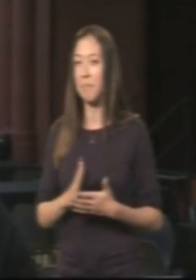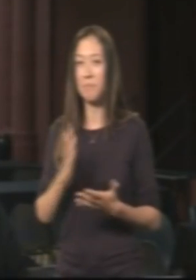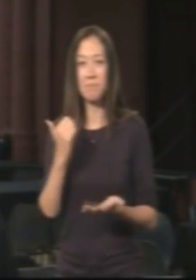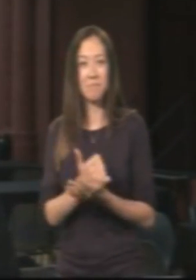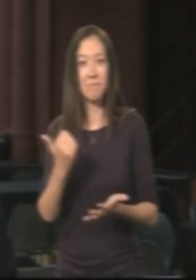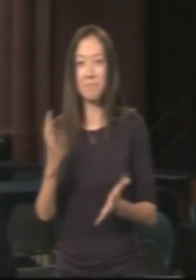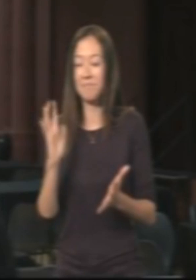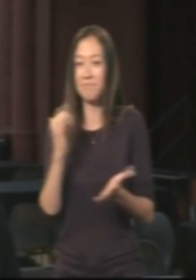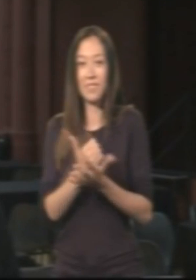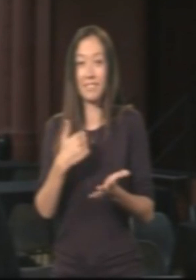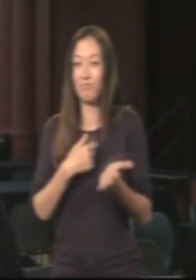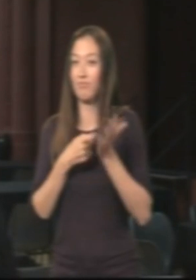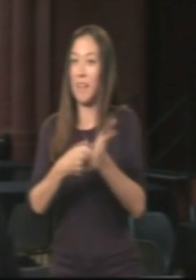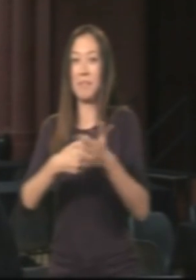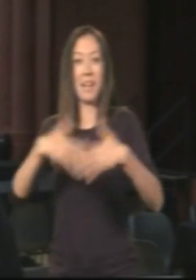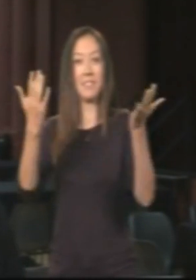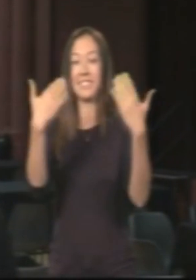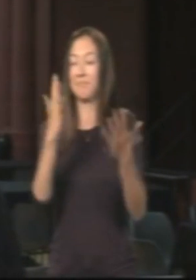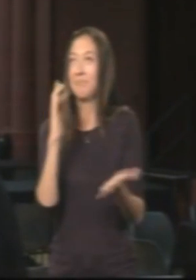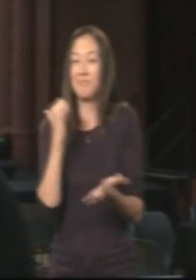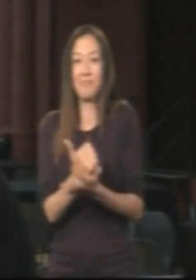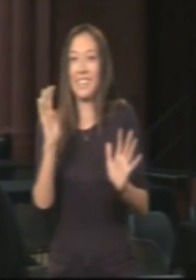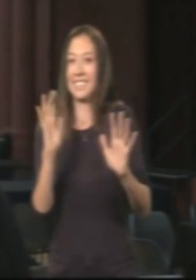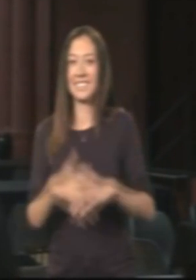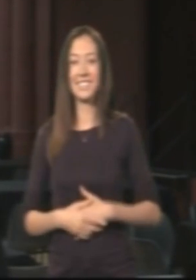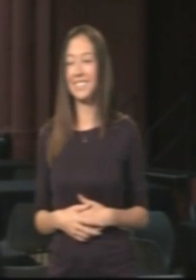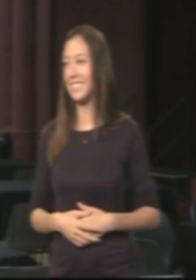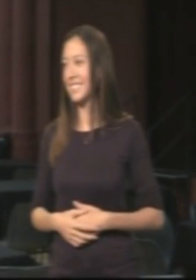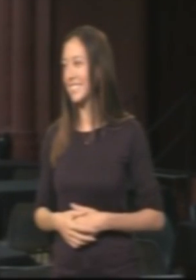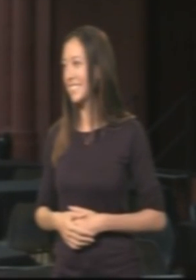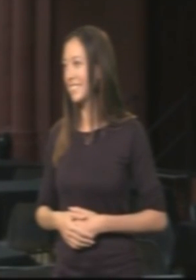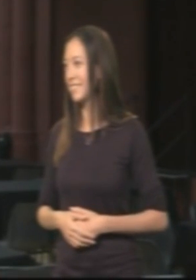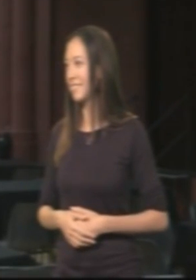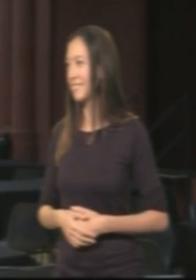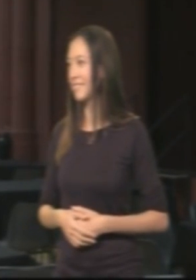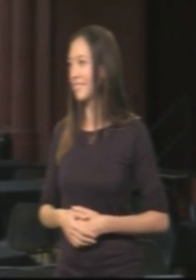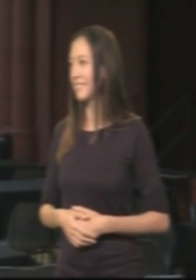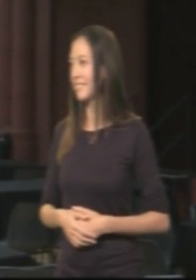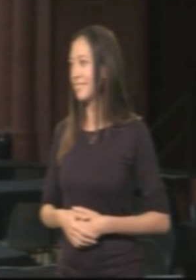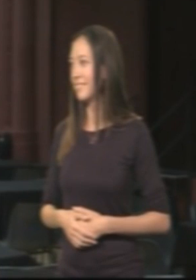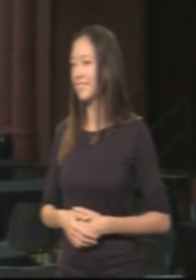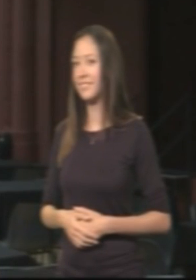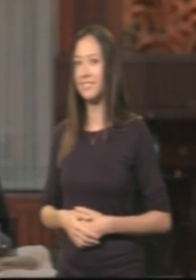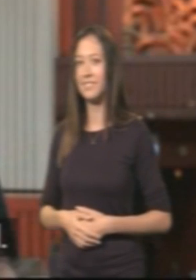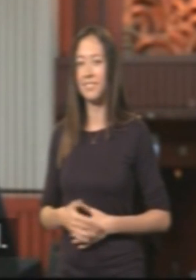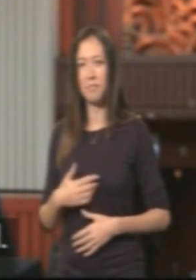This evening was absolutely fantastic. Recommend it to anybody, anyone. Everyone will love it. Brilliant.